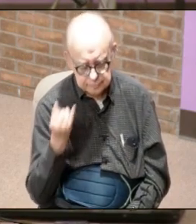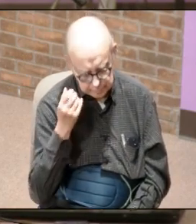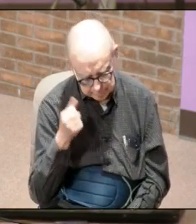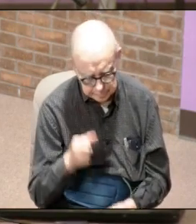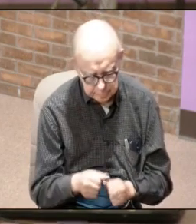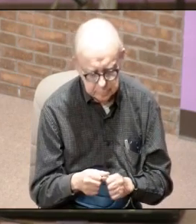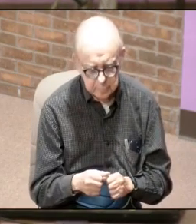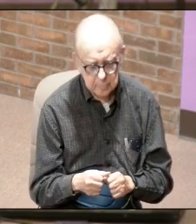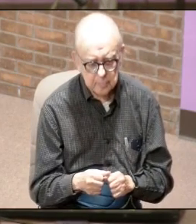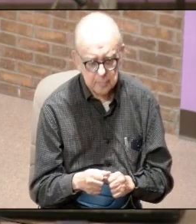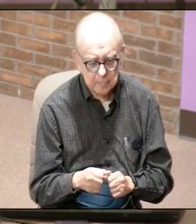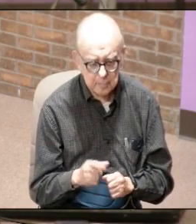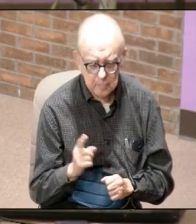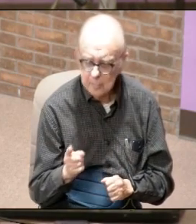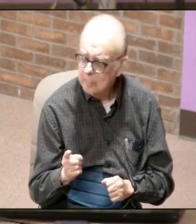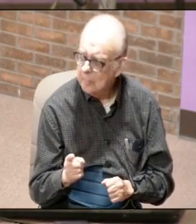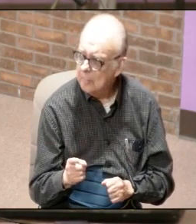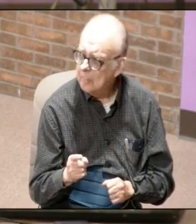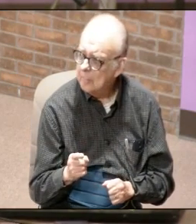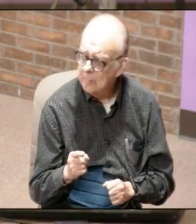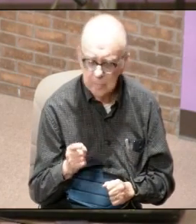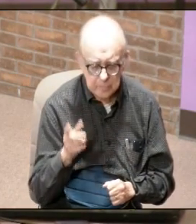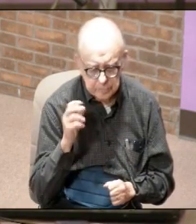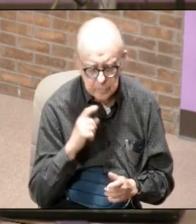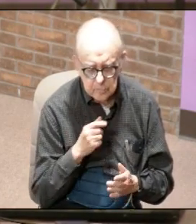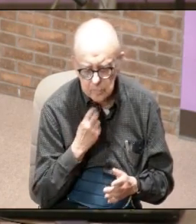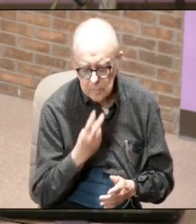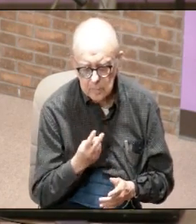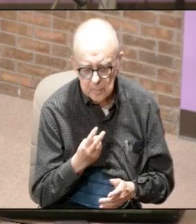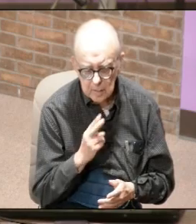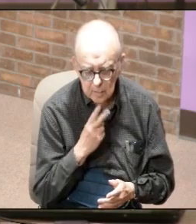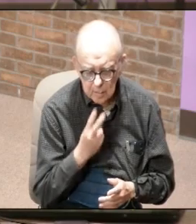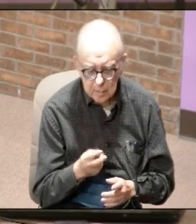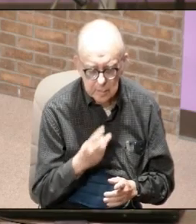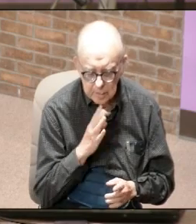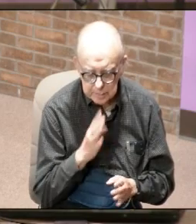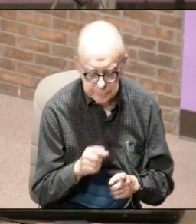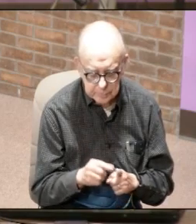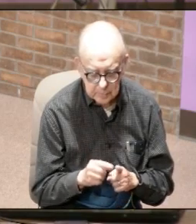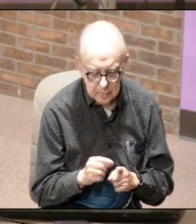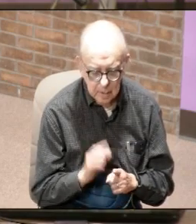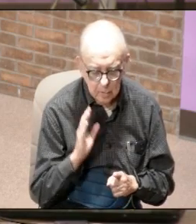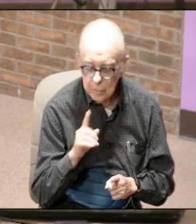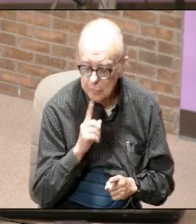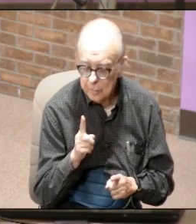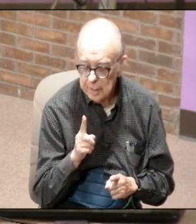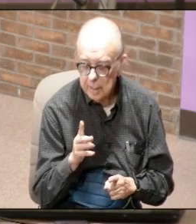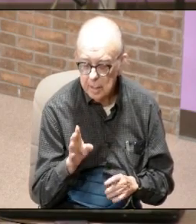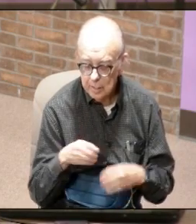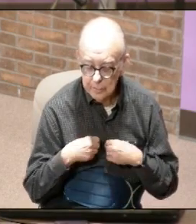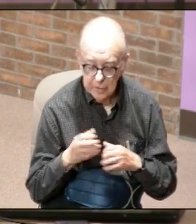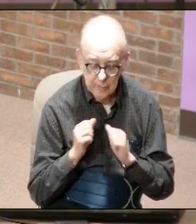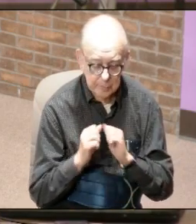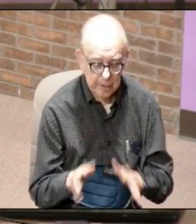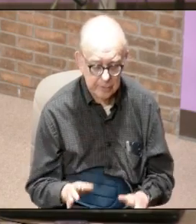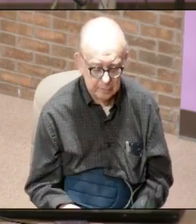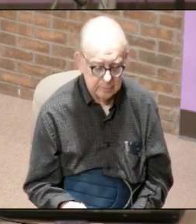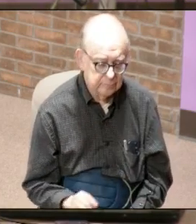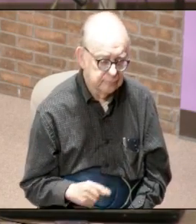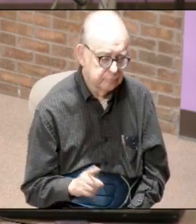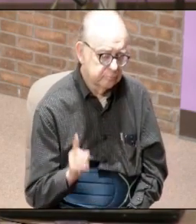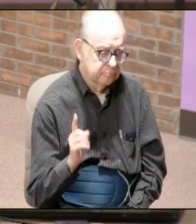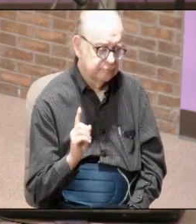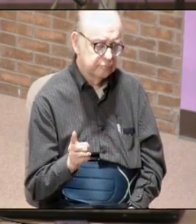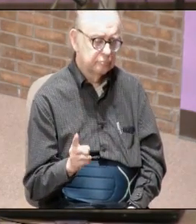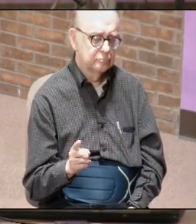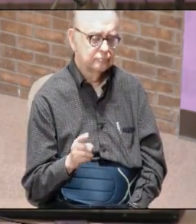remember he says he who hears these words and speak these words will be blessed okay so here we go